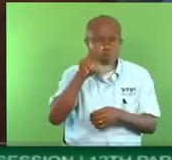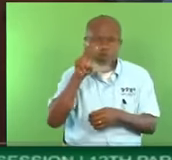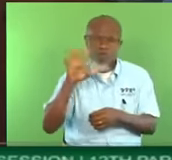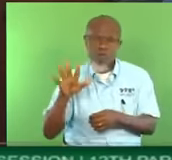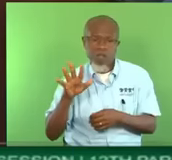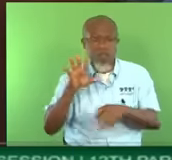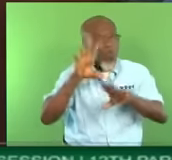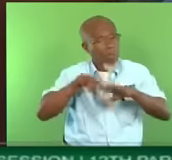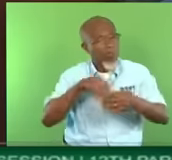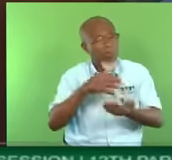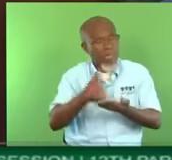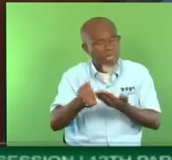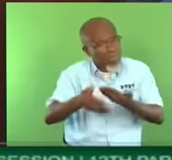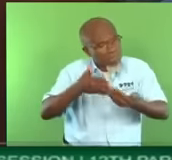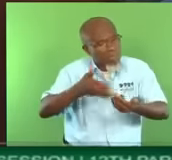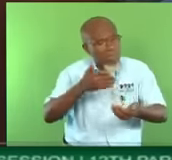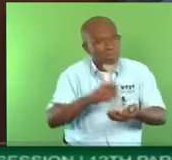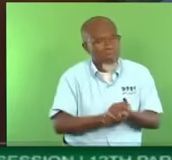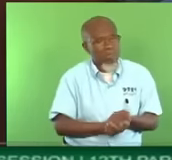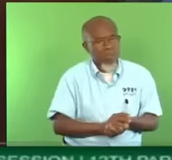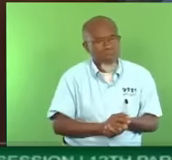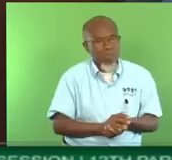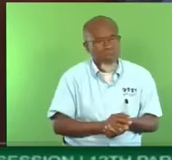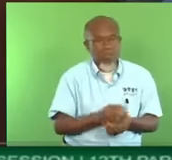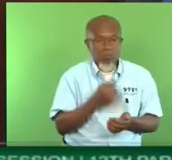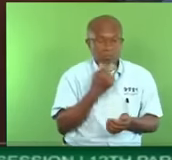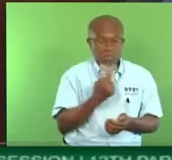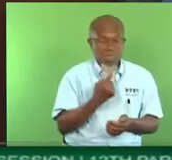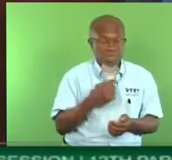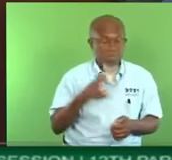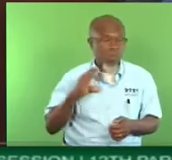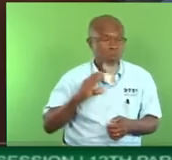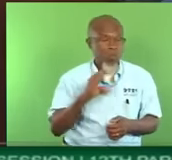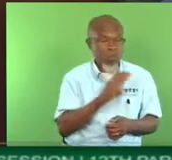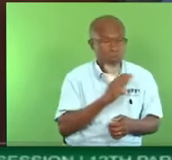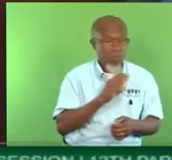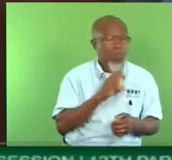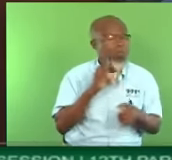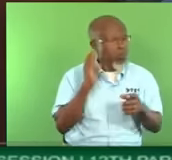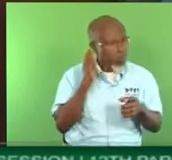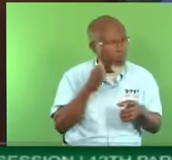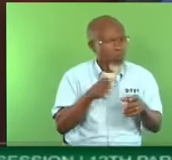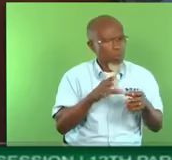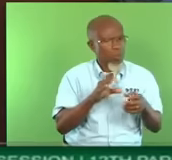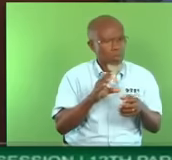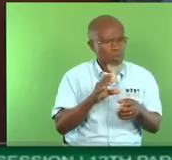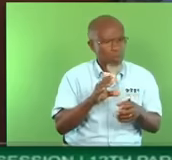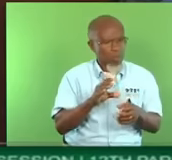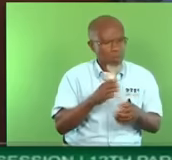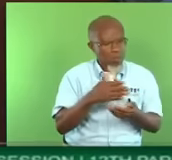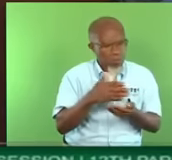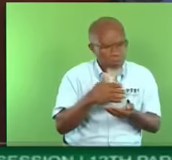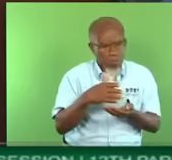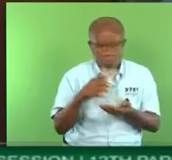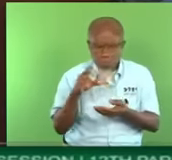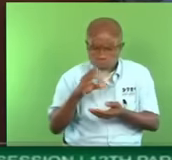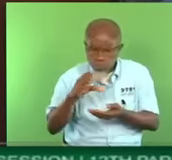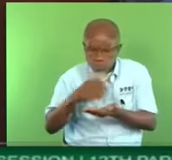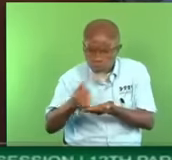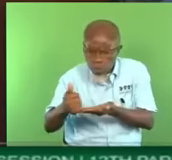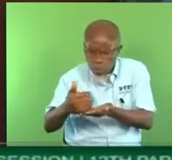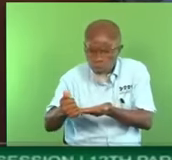easily. She said, she wanted to tell the committee that they were purchasing the scanners and then they got an instruction from the Ministry of Finance